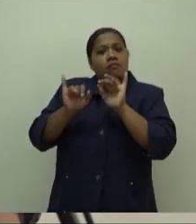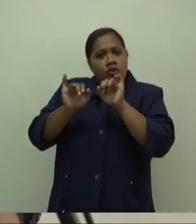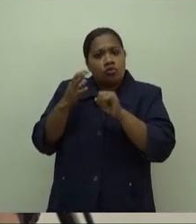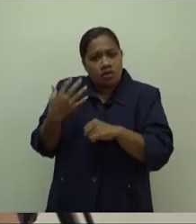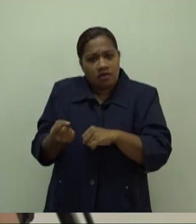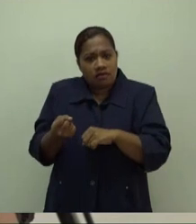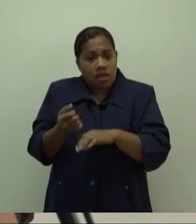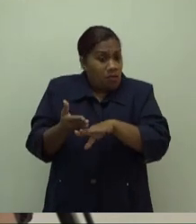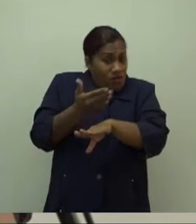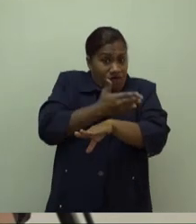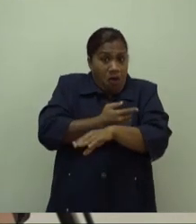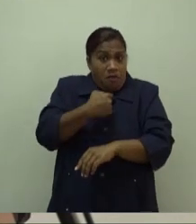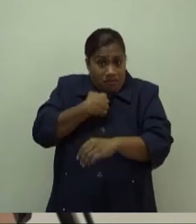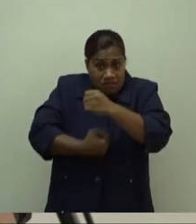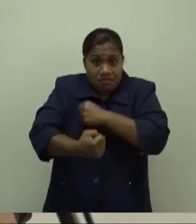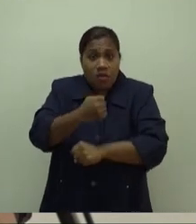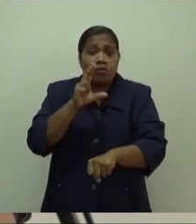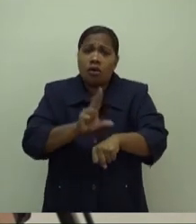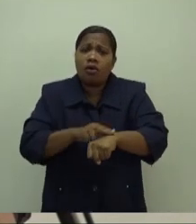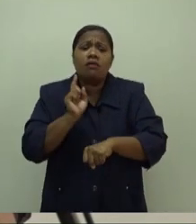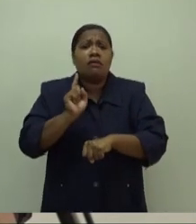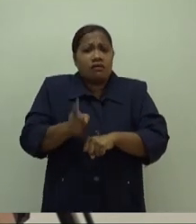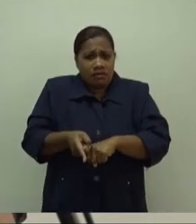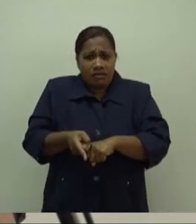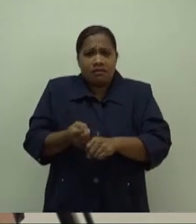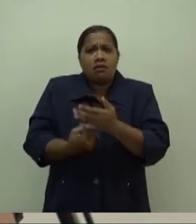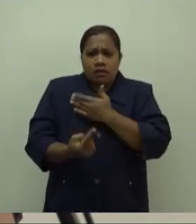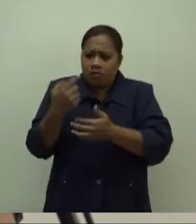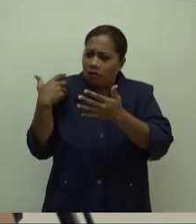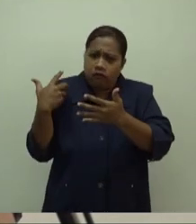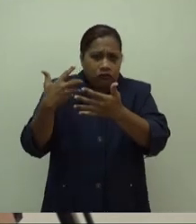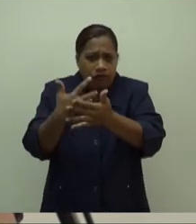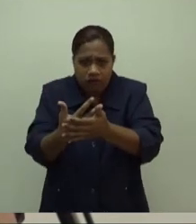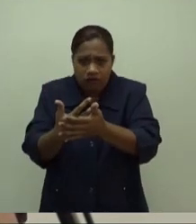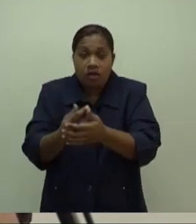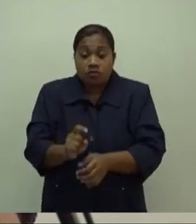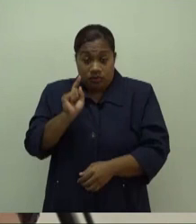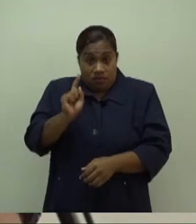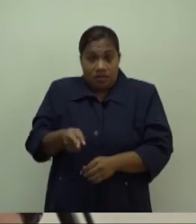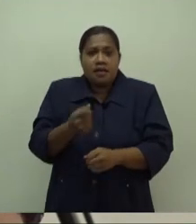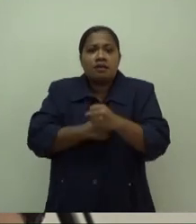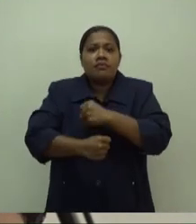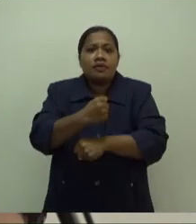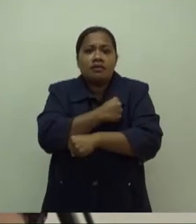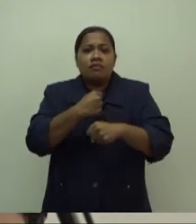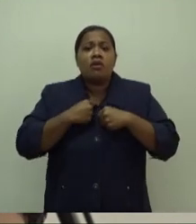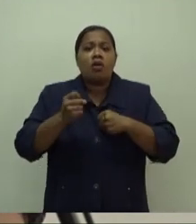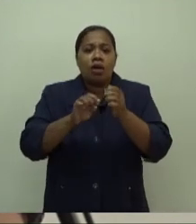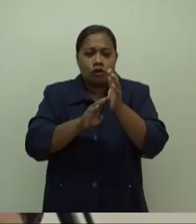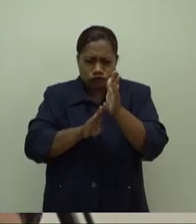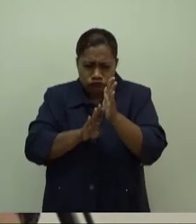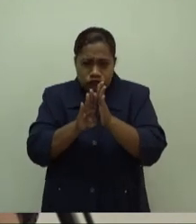And it demands our urgent attention as part of our resilience building in the COVID-19 pandemic